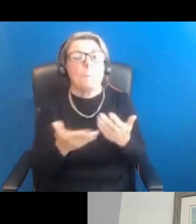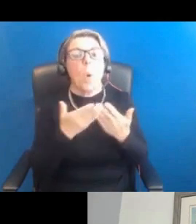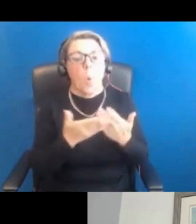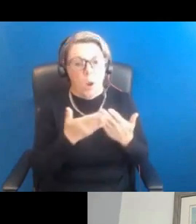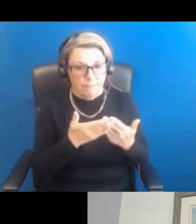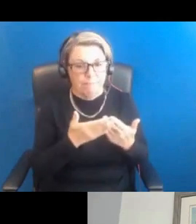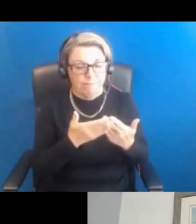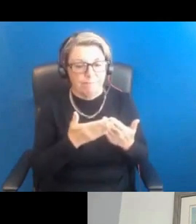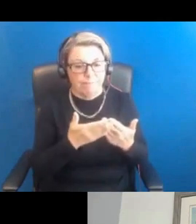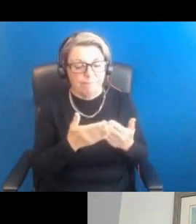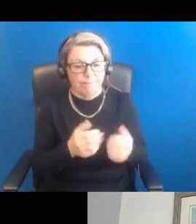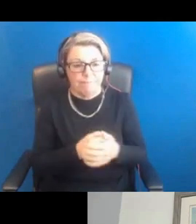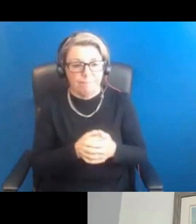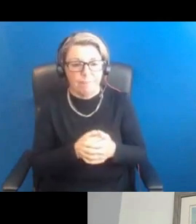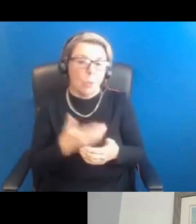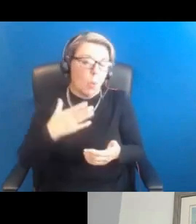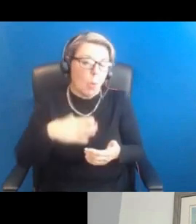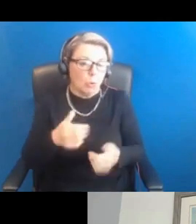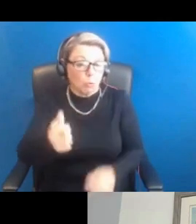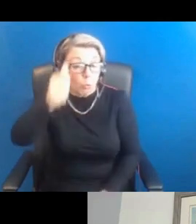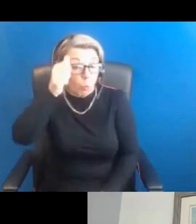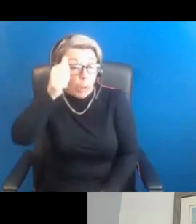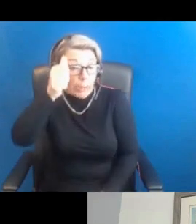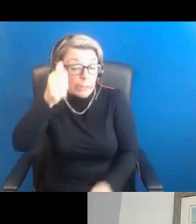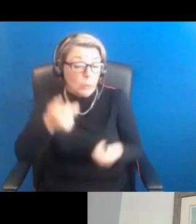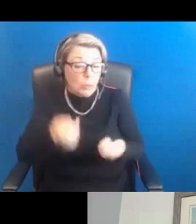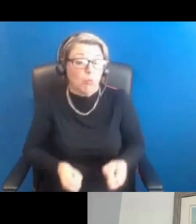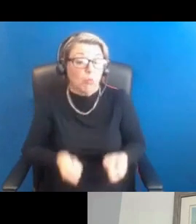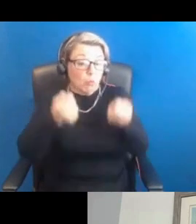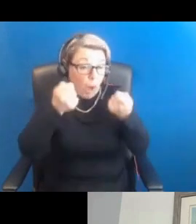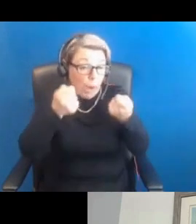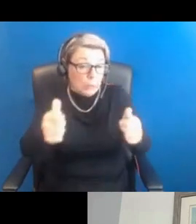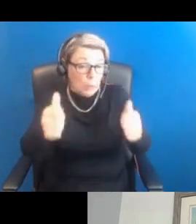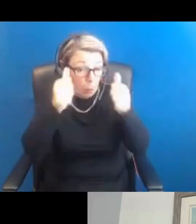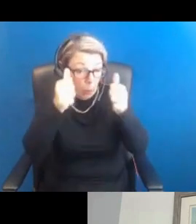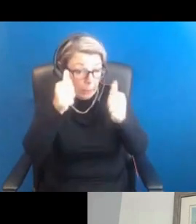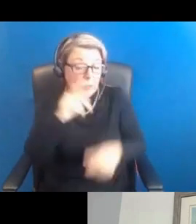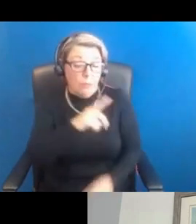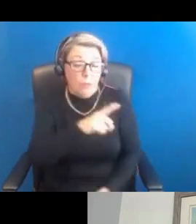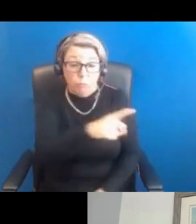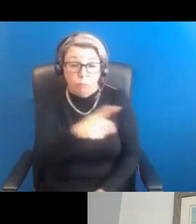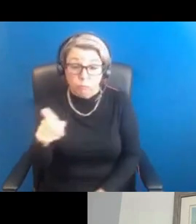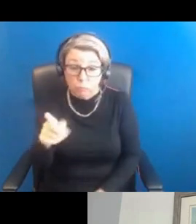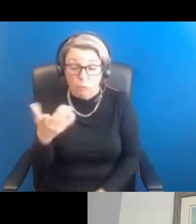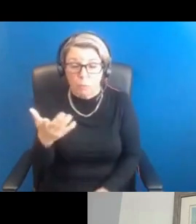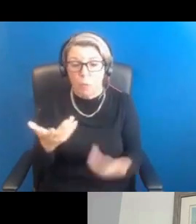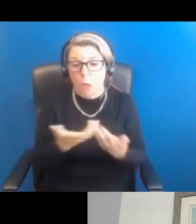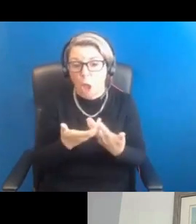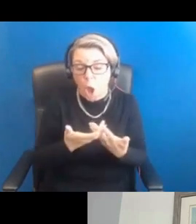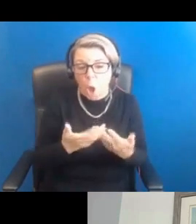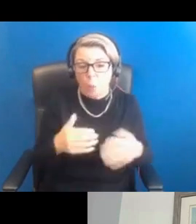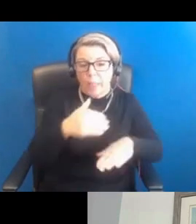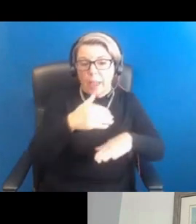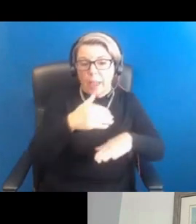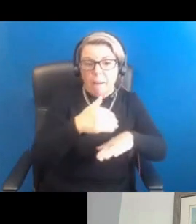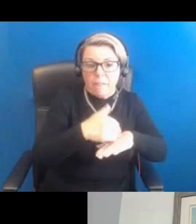today is to raise awareness about how people can, you know, access effective and timely support